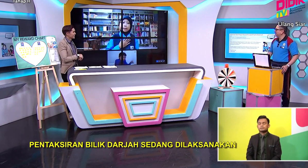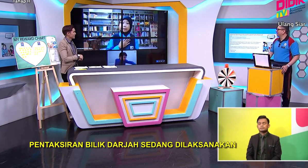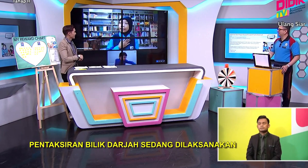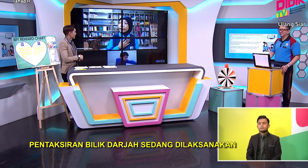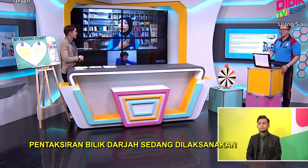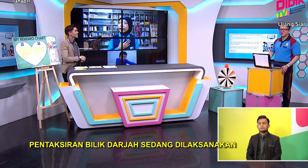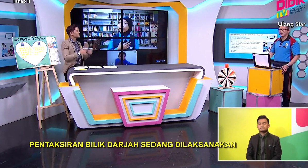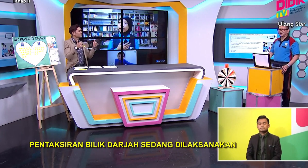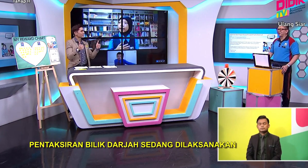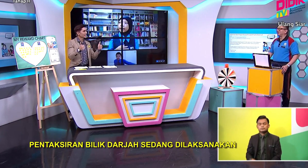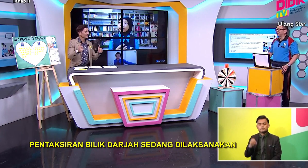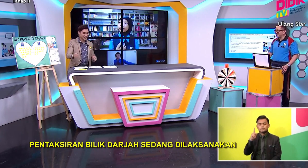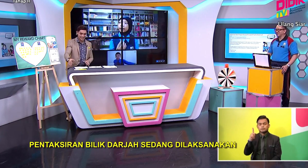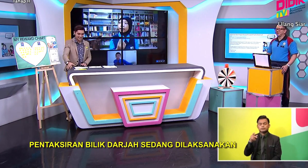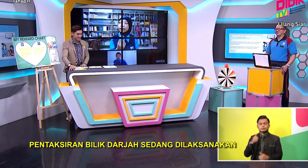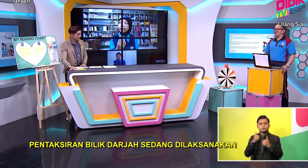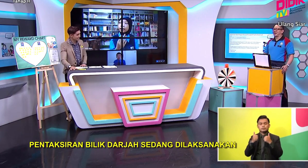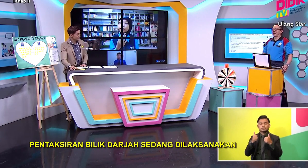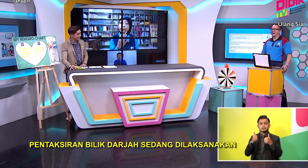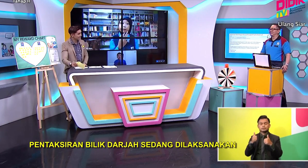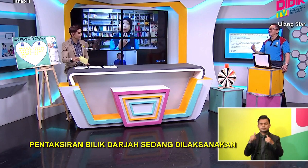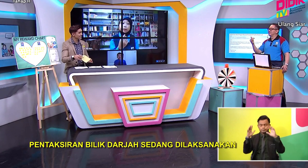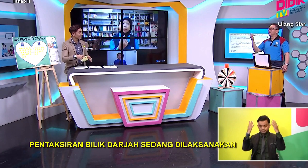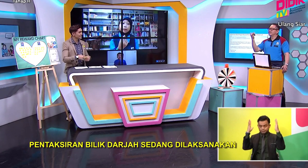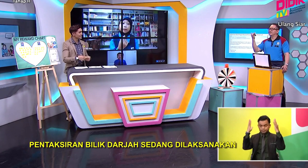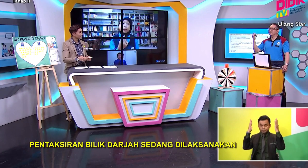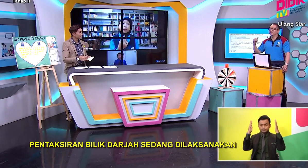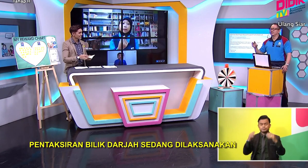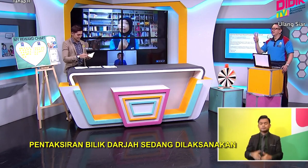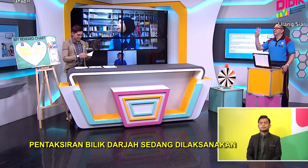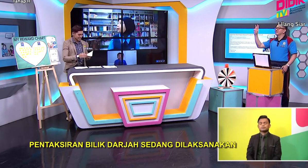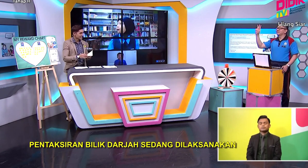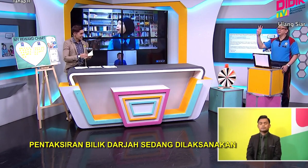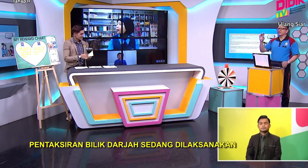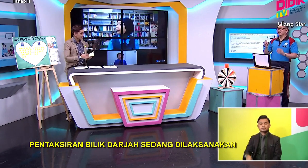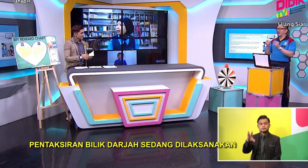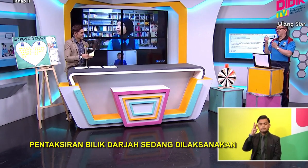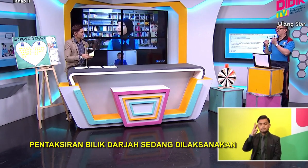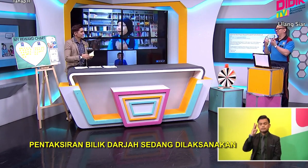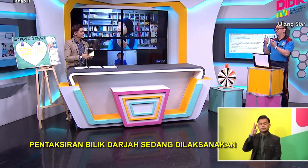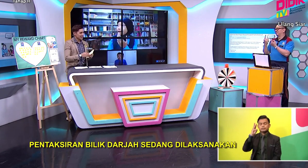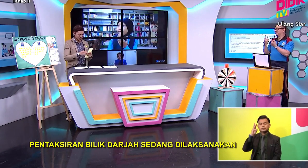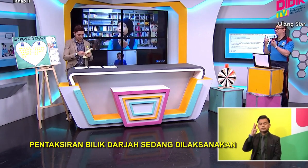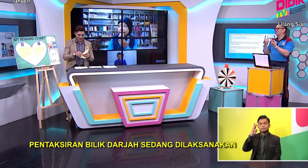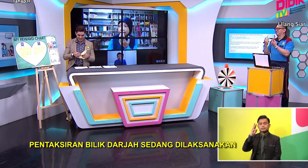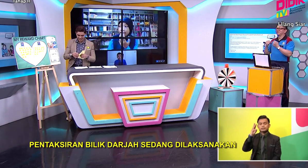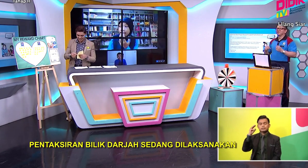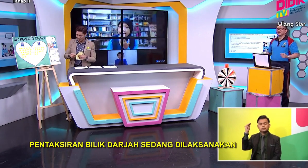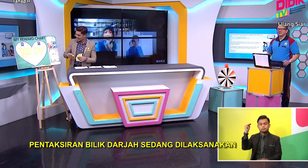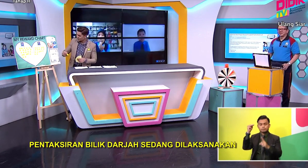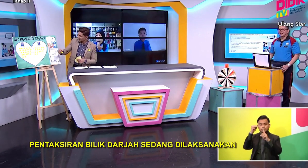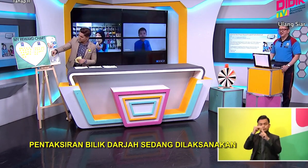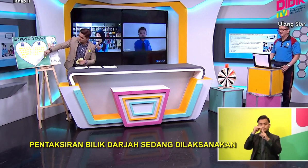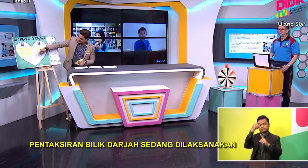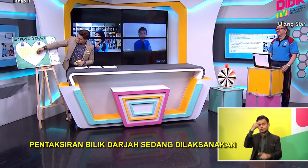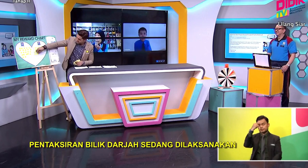Okay. Good job. done. Well Did get stars as well? Six. Six stars. Six stars for Anis.